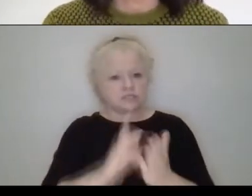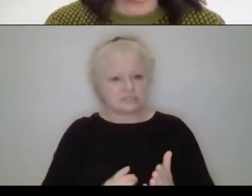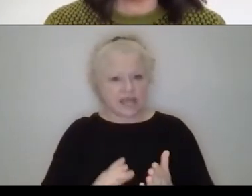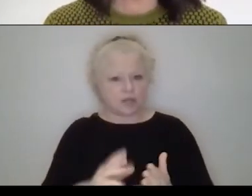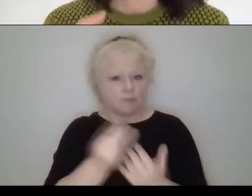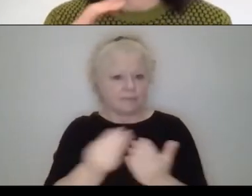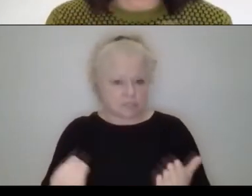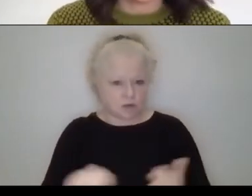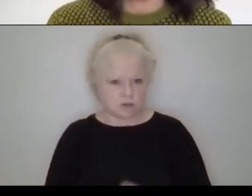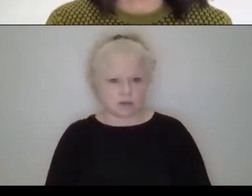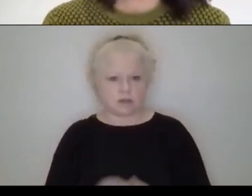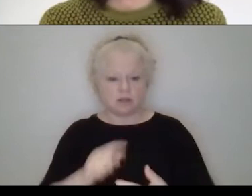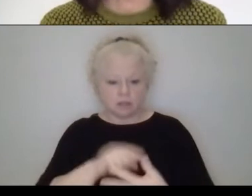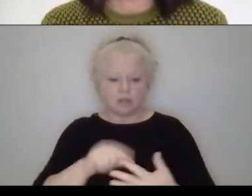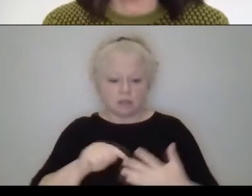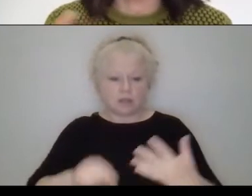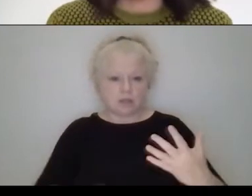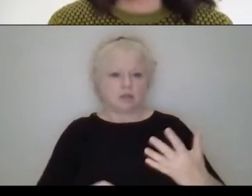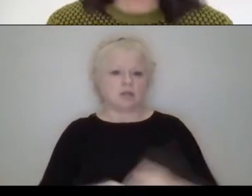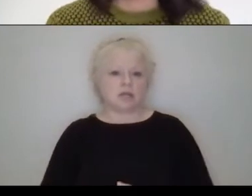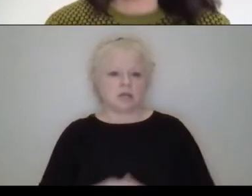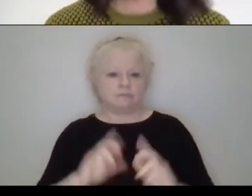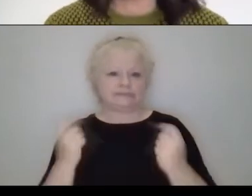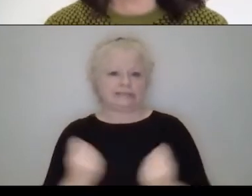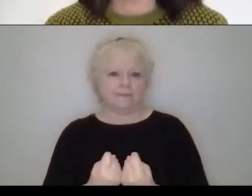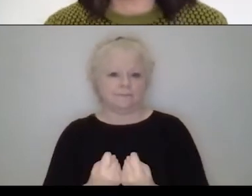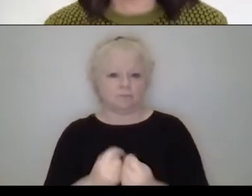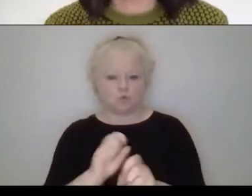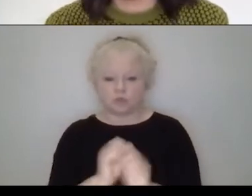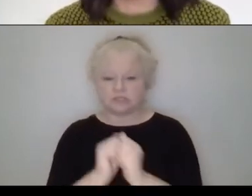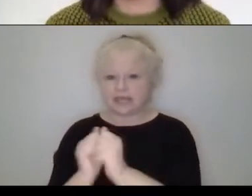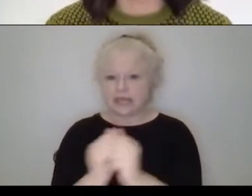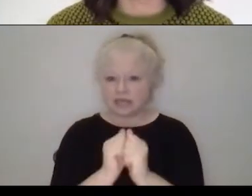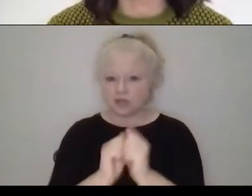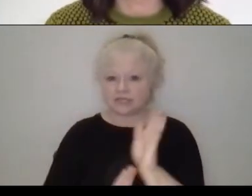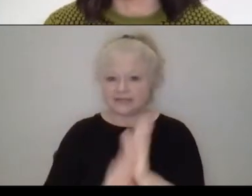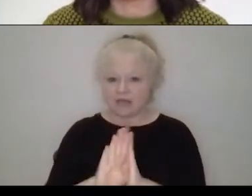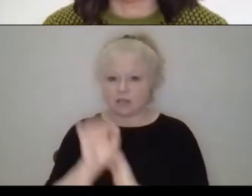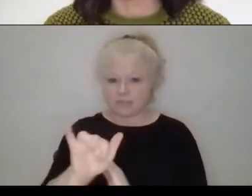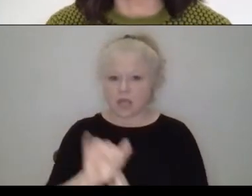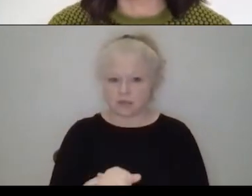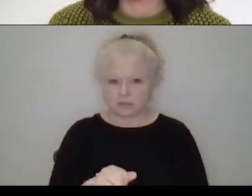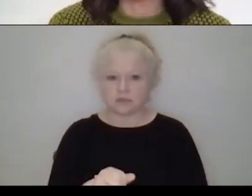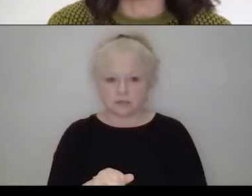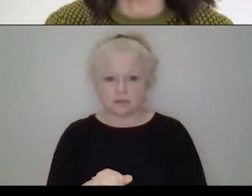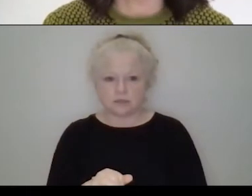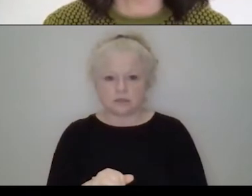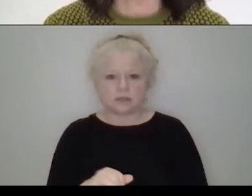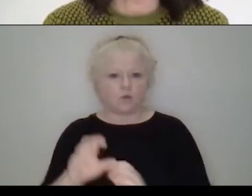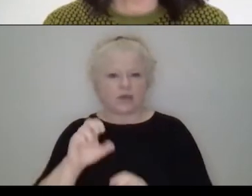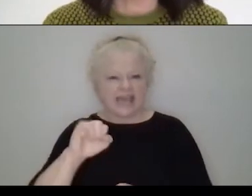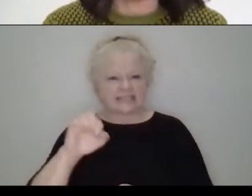and Lorenzo Bautiza, Leti, my artisans team, we worked together and developed this piece because we were within, with silk